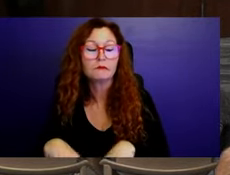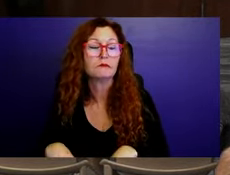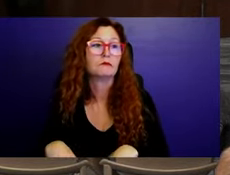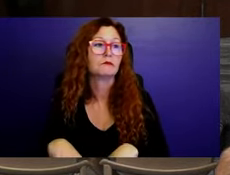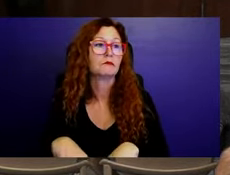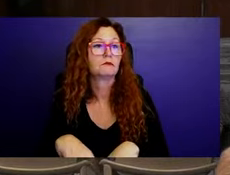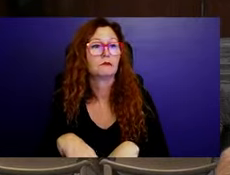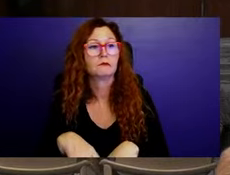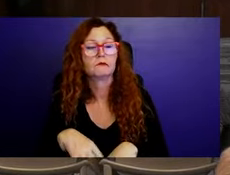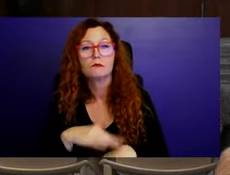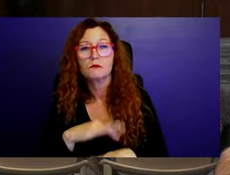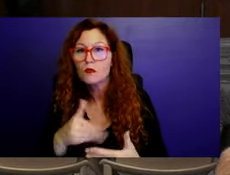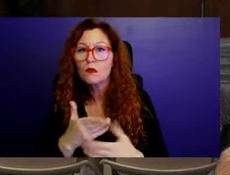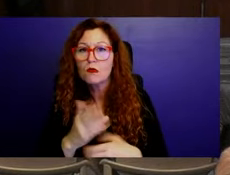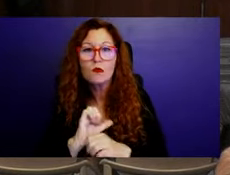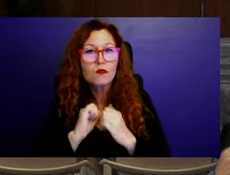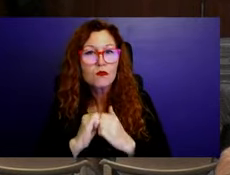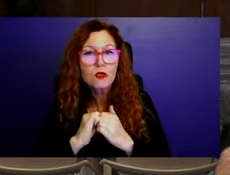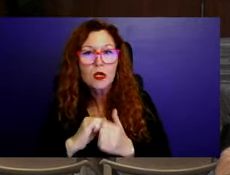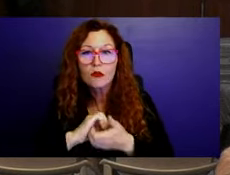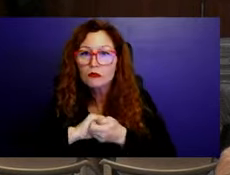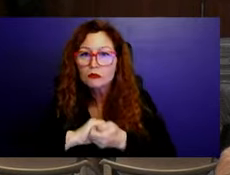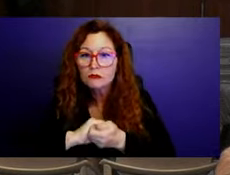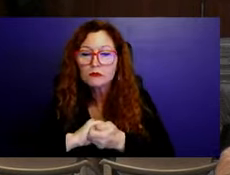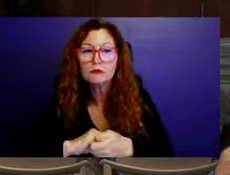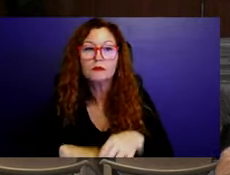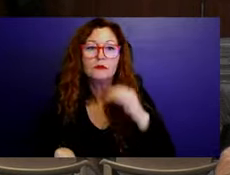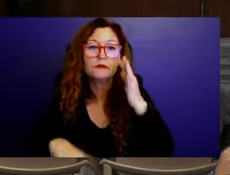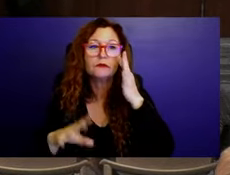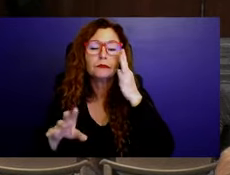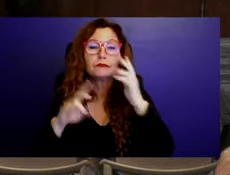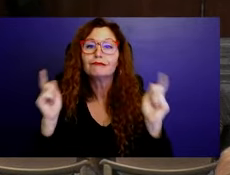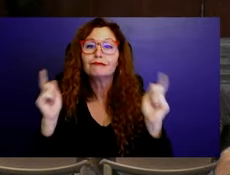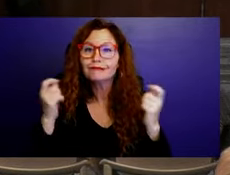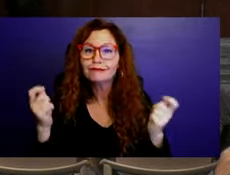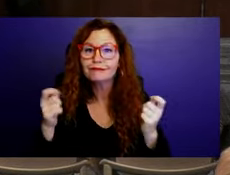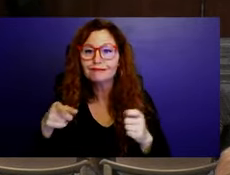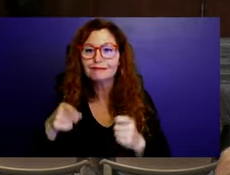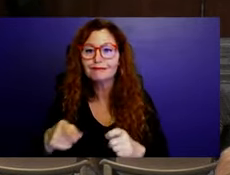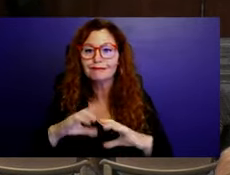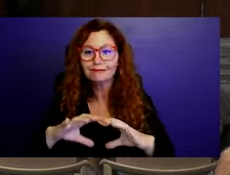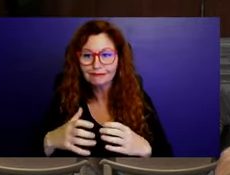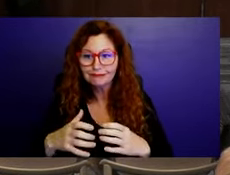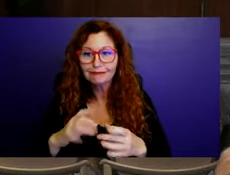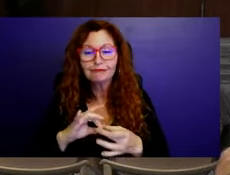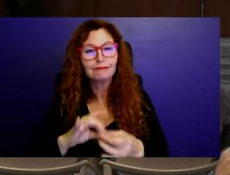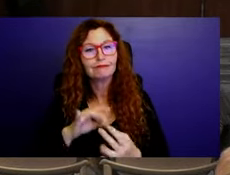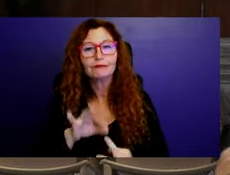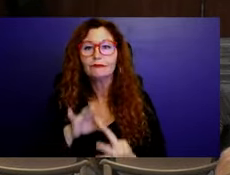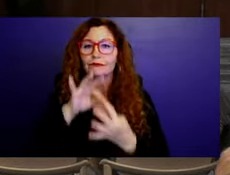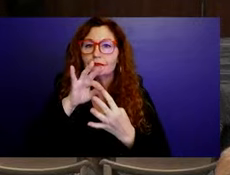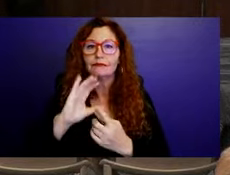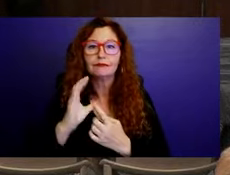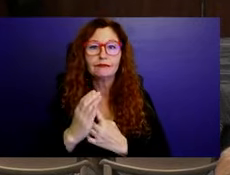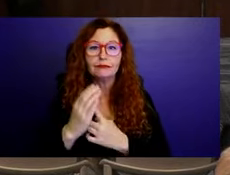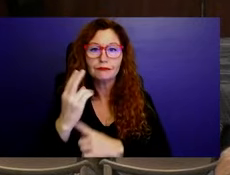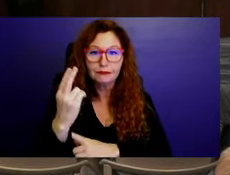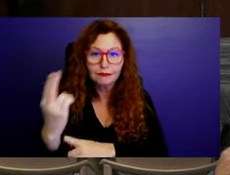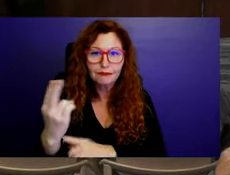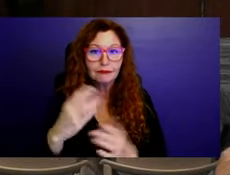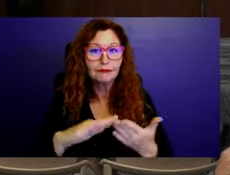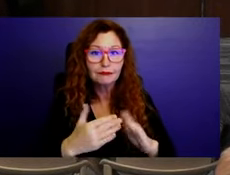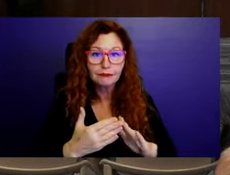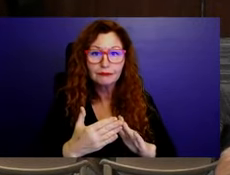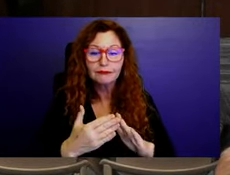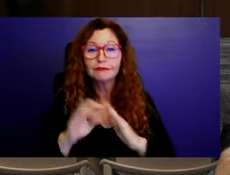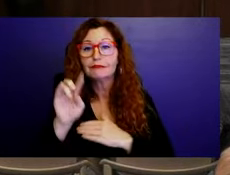as they seek to pay tribute to Seminole Maroons as part of the unique cultural history of the city, county, and Florida. Now,